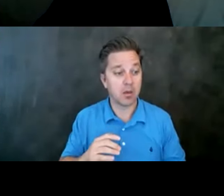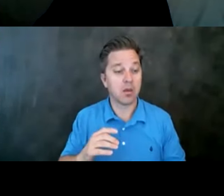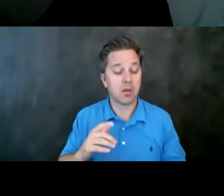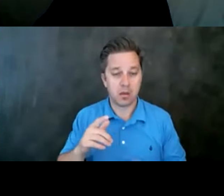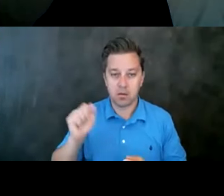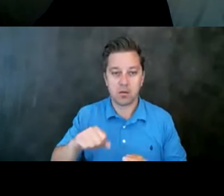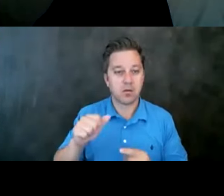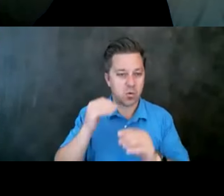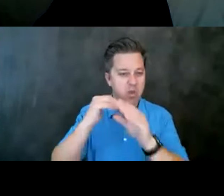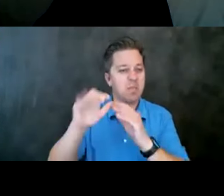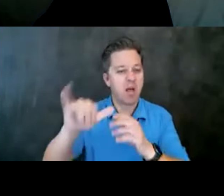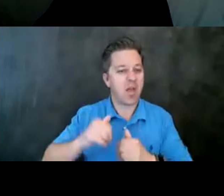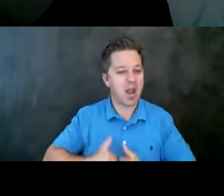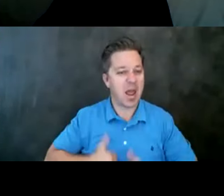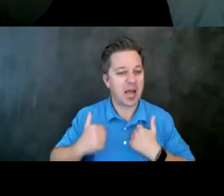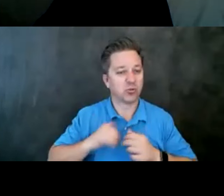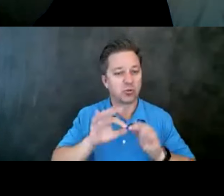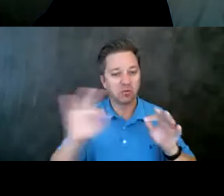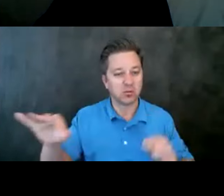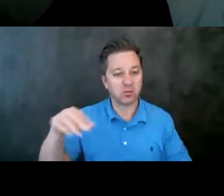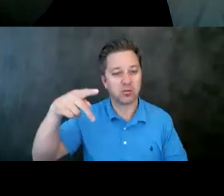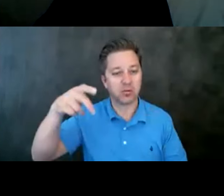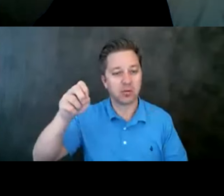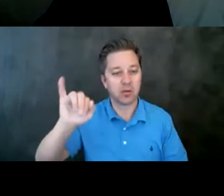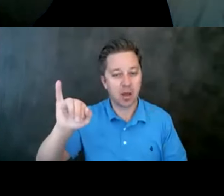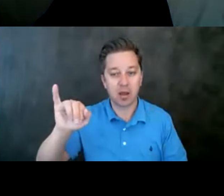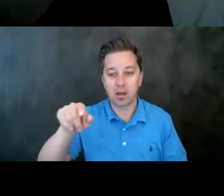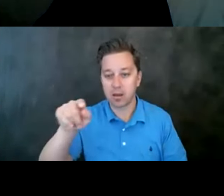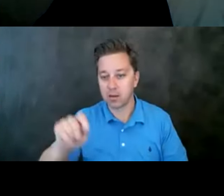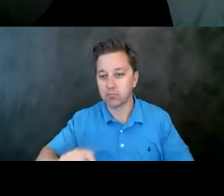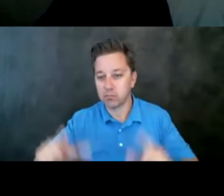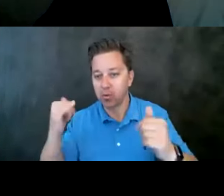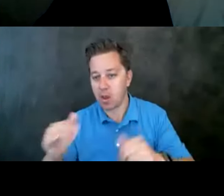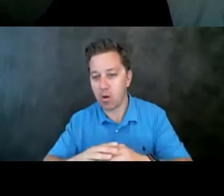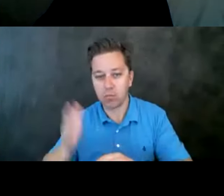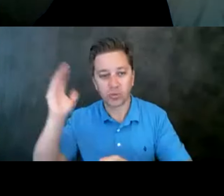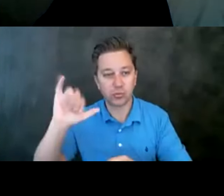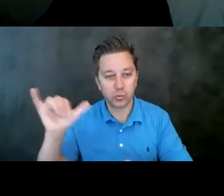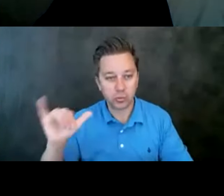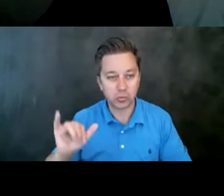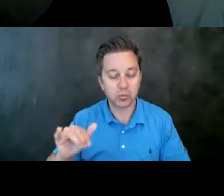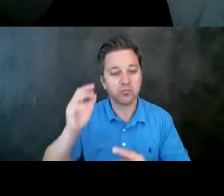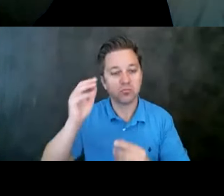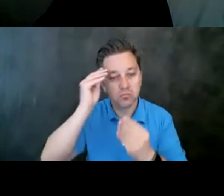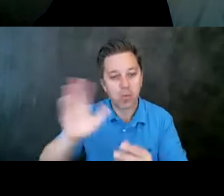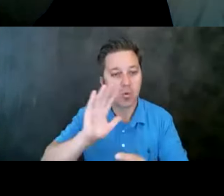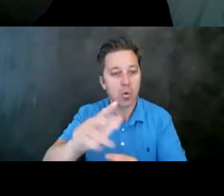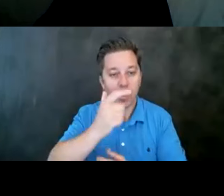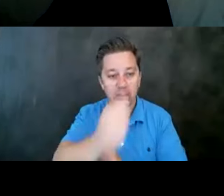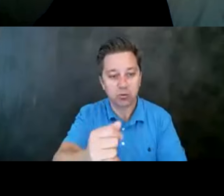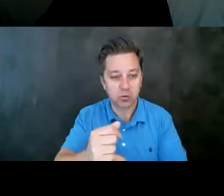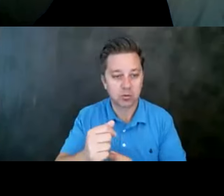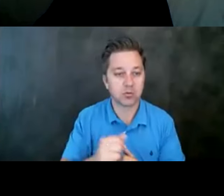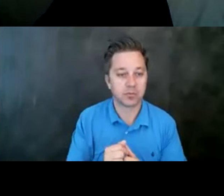if you email pei at ruhealth.org right there on the screen, you just let them know of your interest and we will get you a,